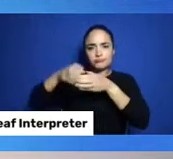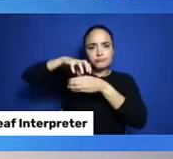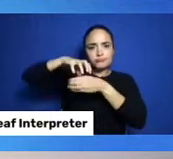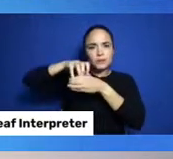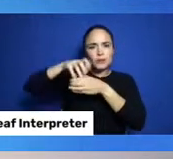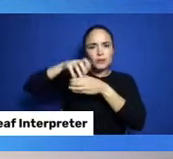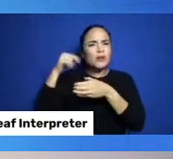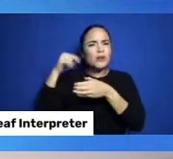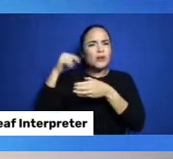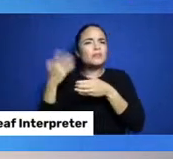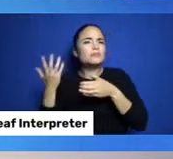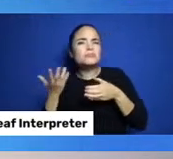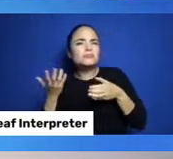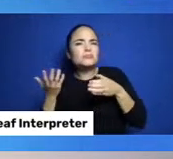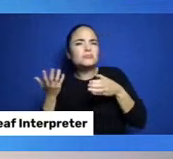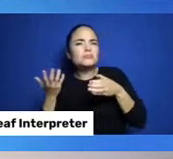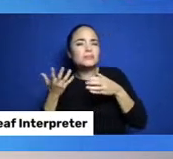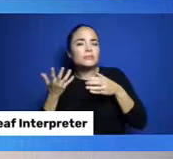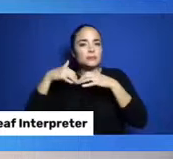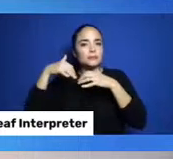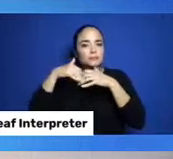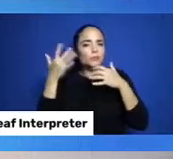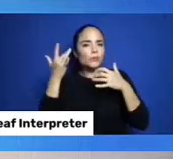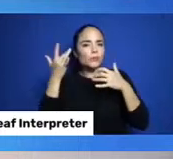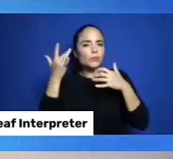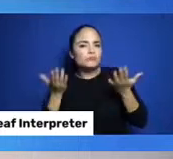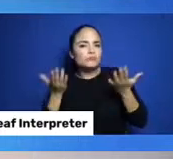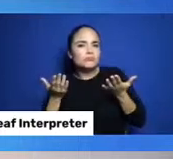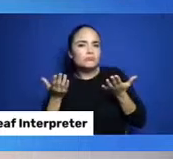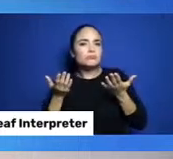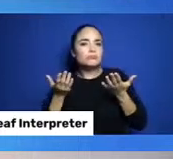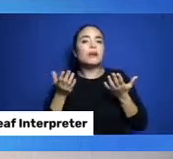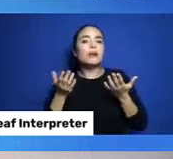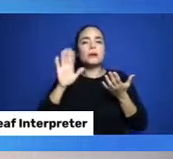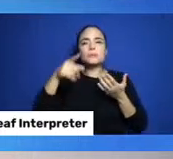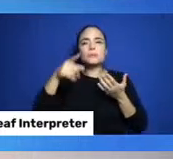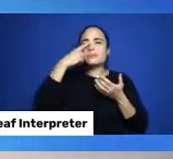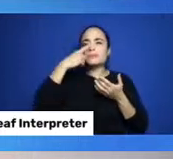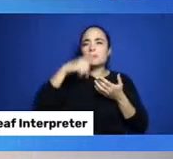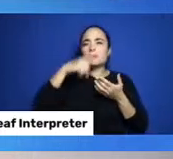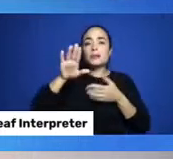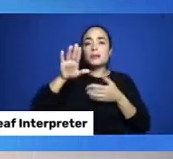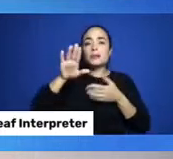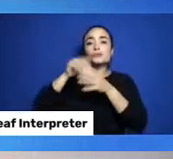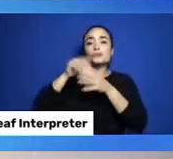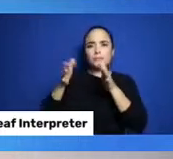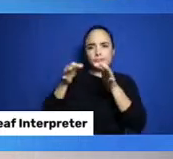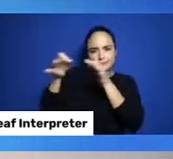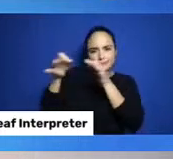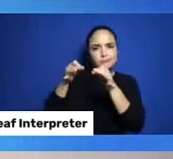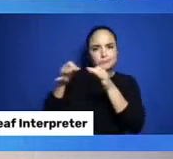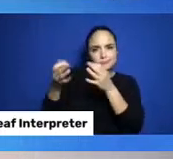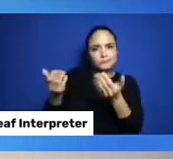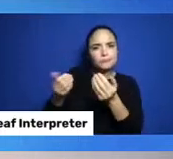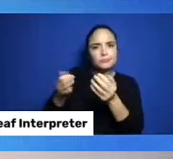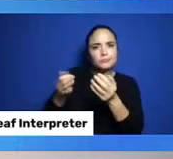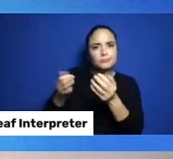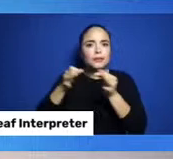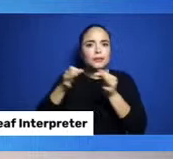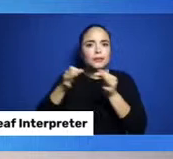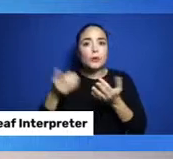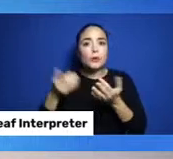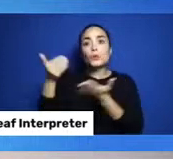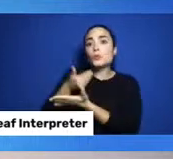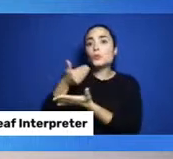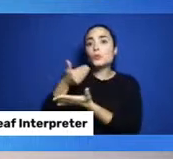here I would like you to go into the chat and describe the difference between modern Indigenous containers and traditional containers.